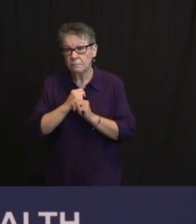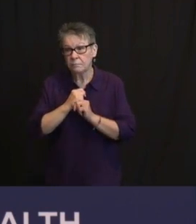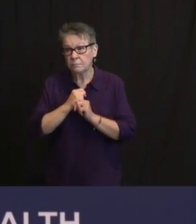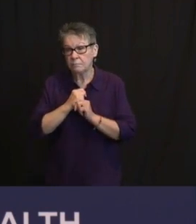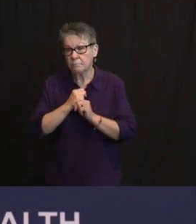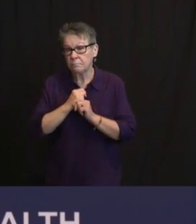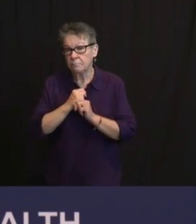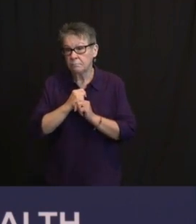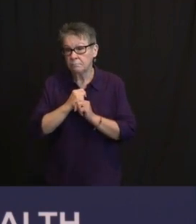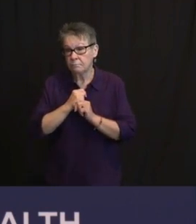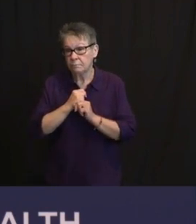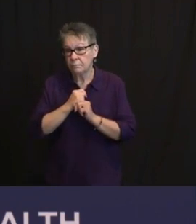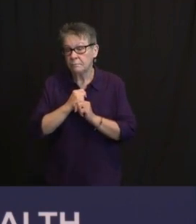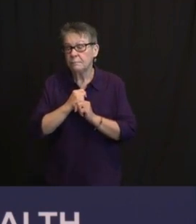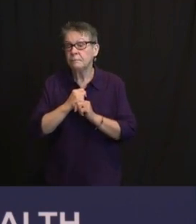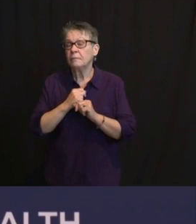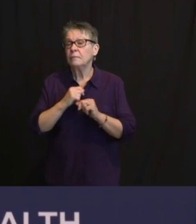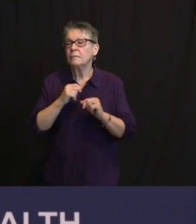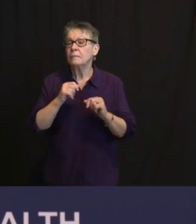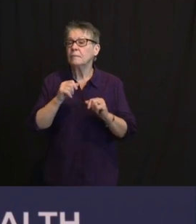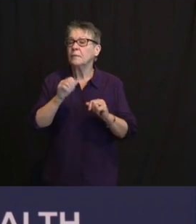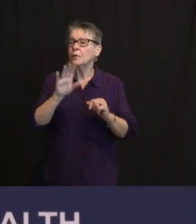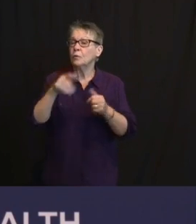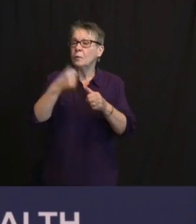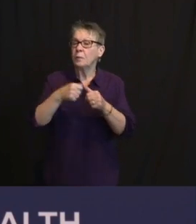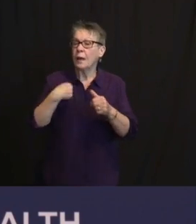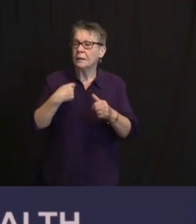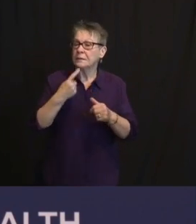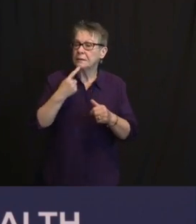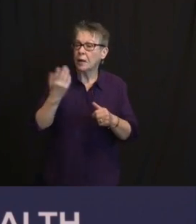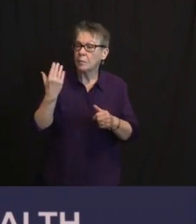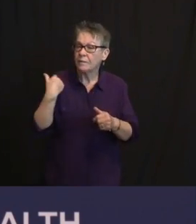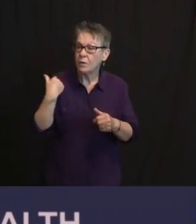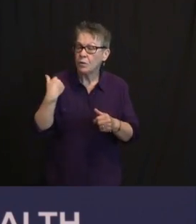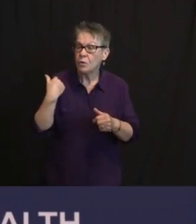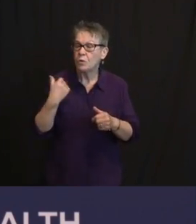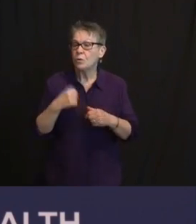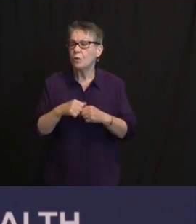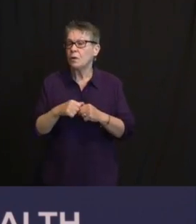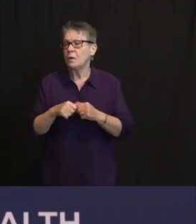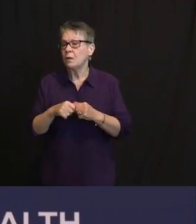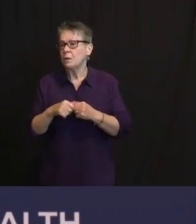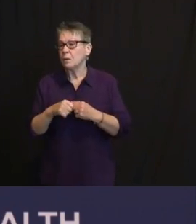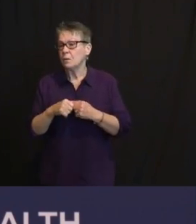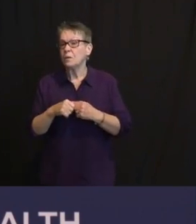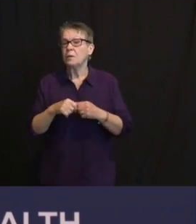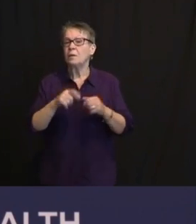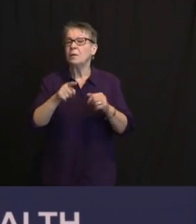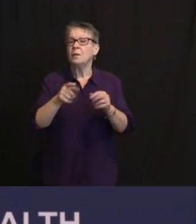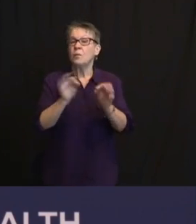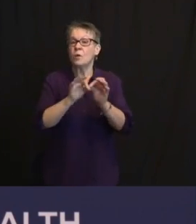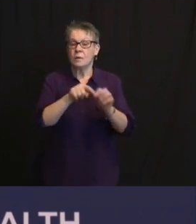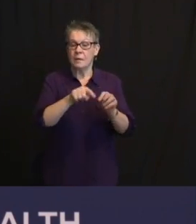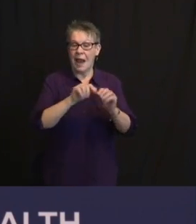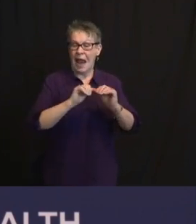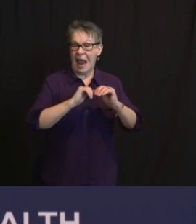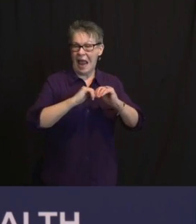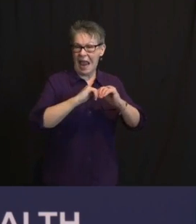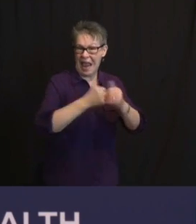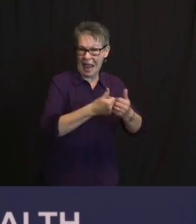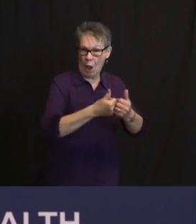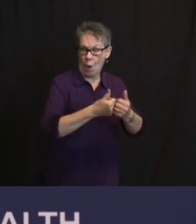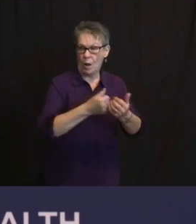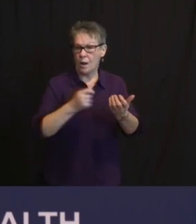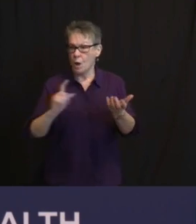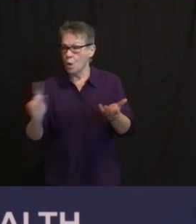MY REMARKS, THE HOW, THE WHERE, IN SOME CASES, LITERALLY THE WHEN, BEFORE SCHOOL STARTS, AFTER SCHOOL,